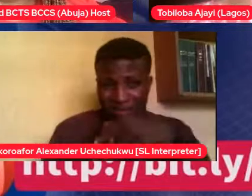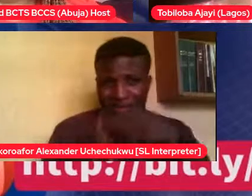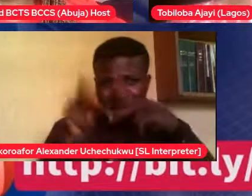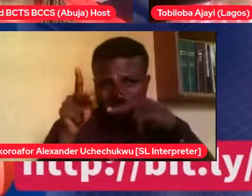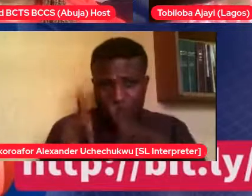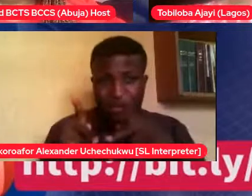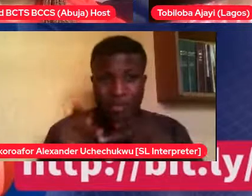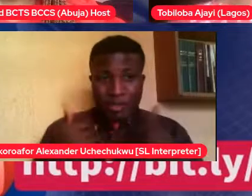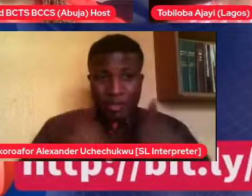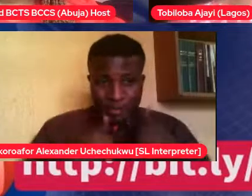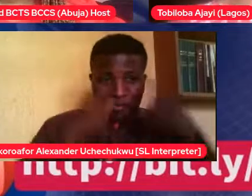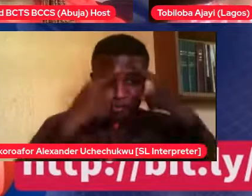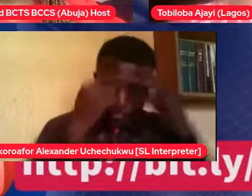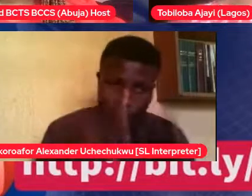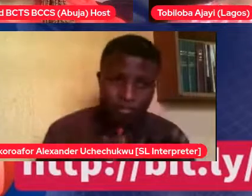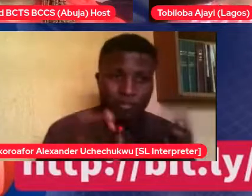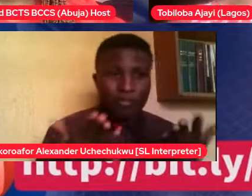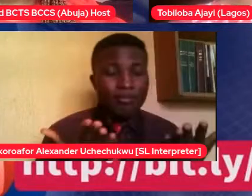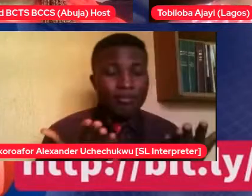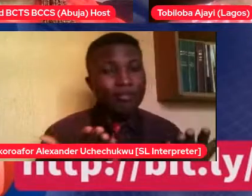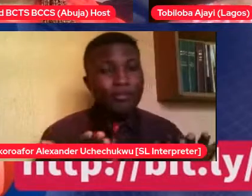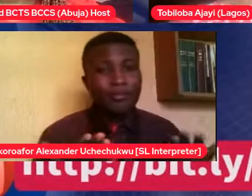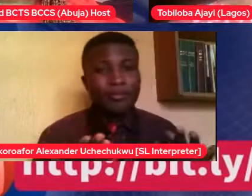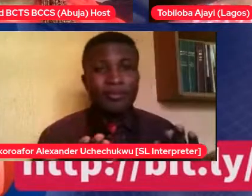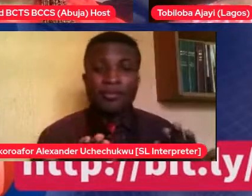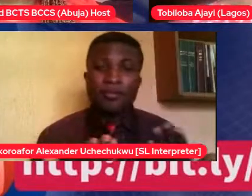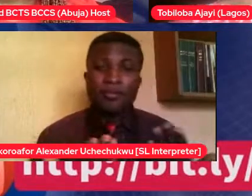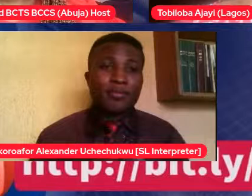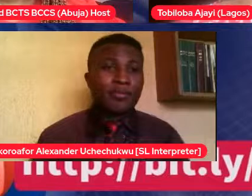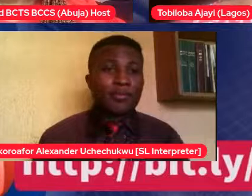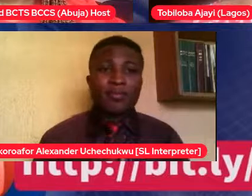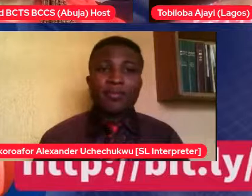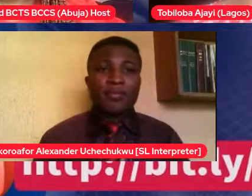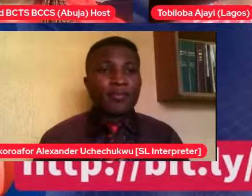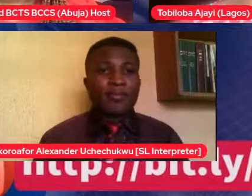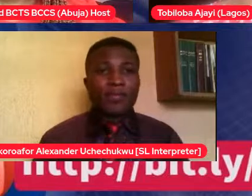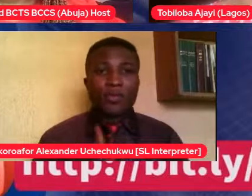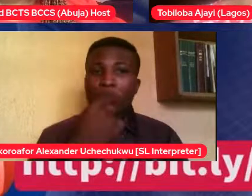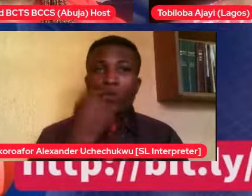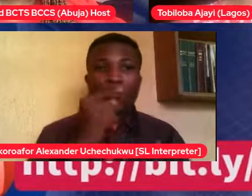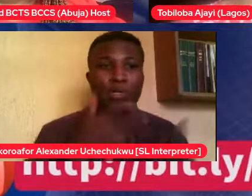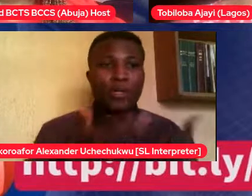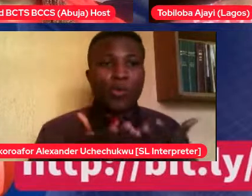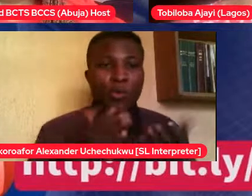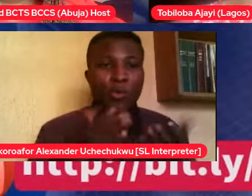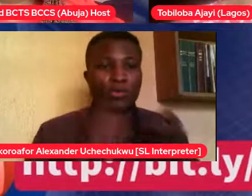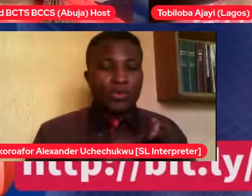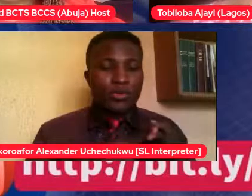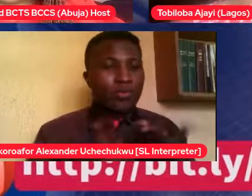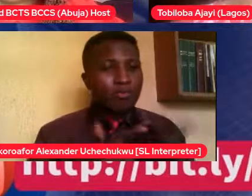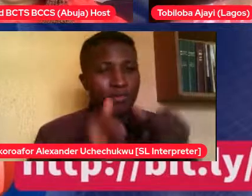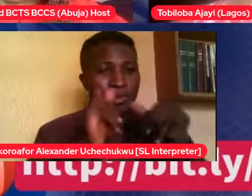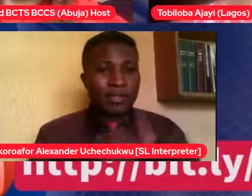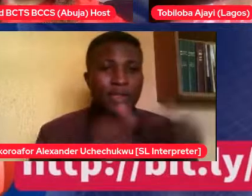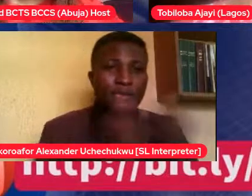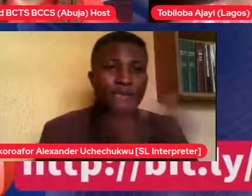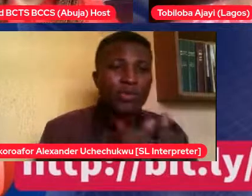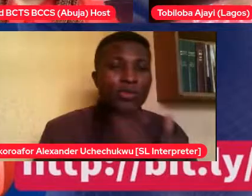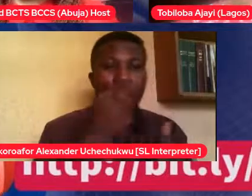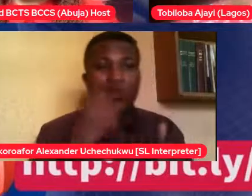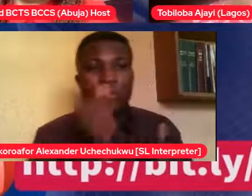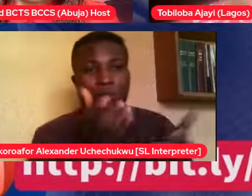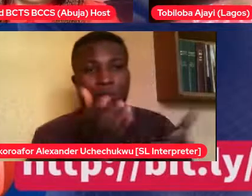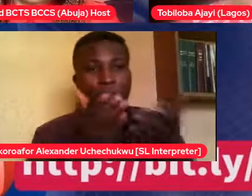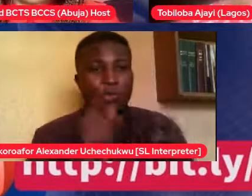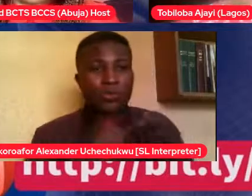about who they want to spend their time with, how they want to spend it, what they think, what they don't think. And